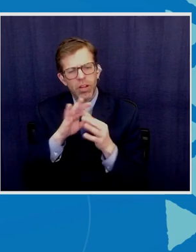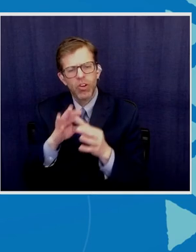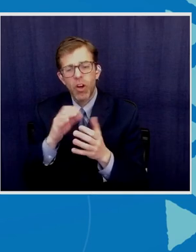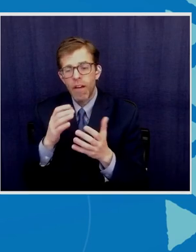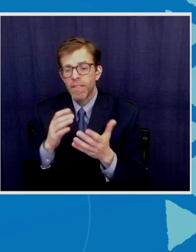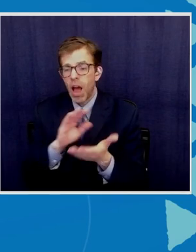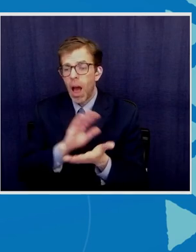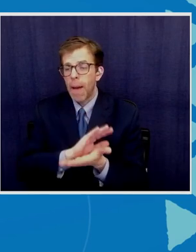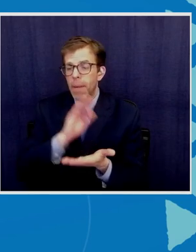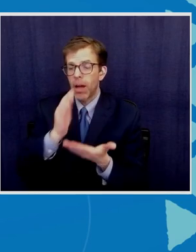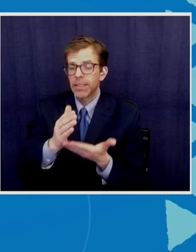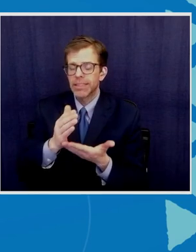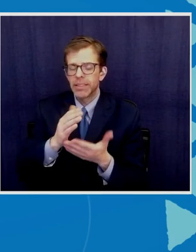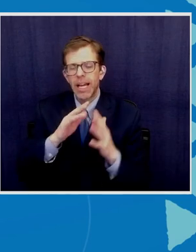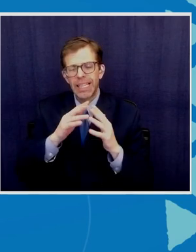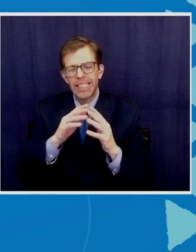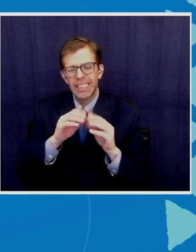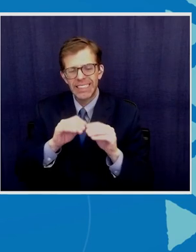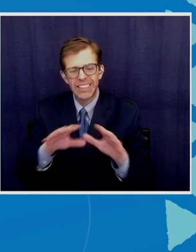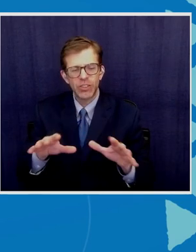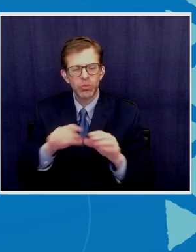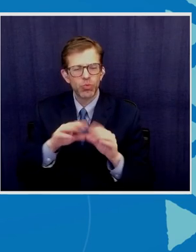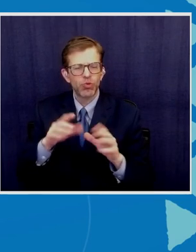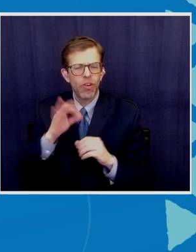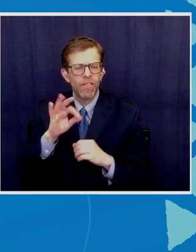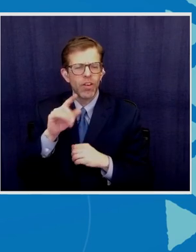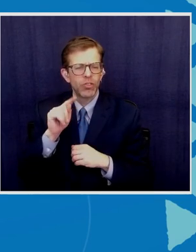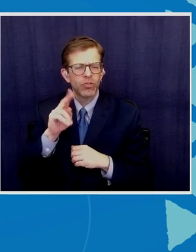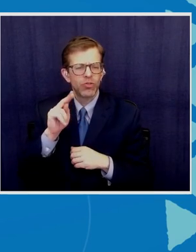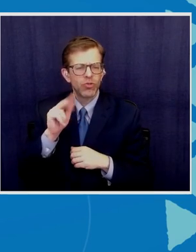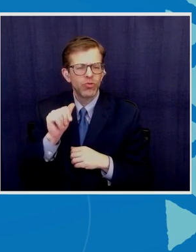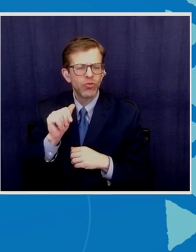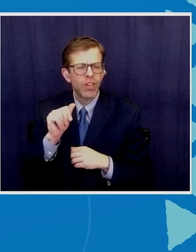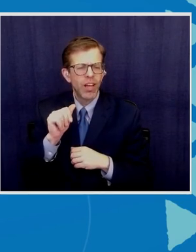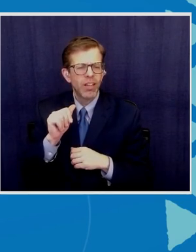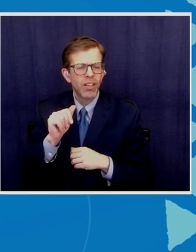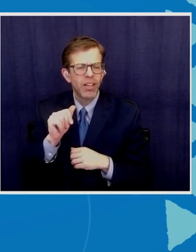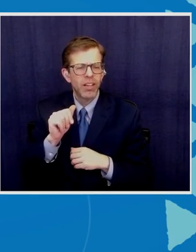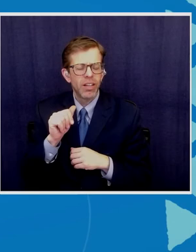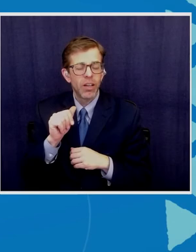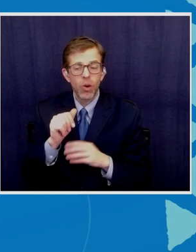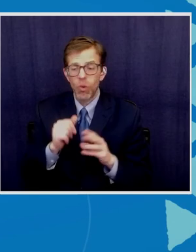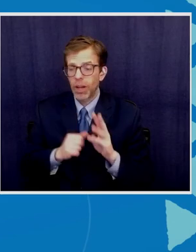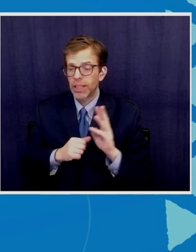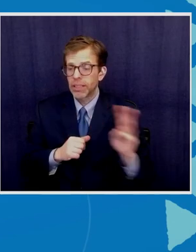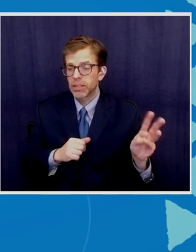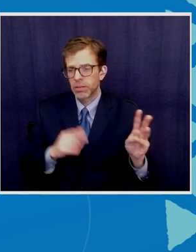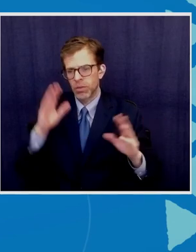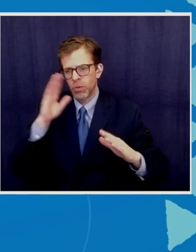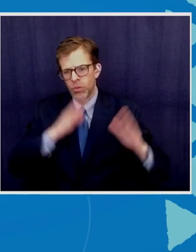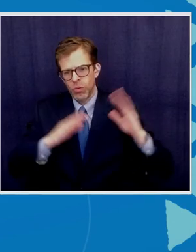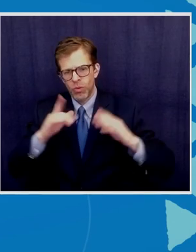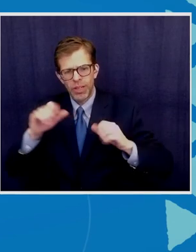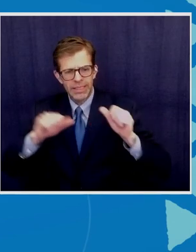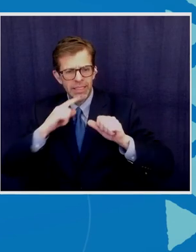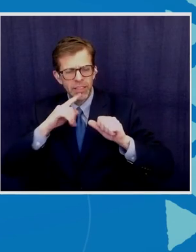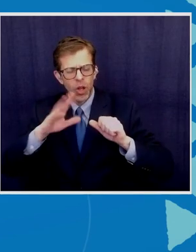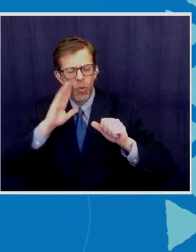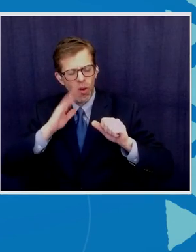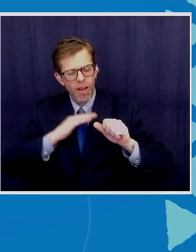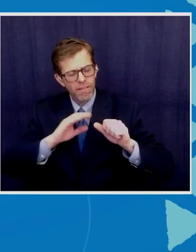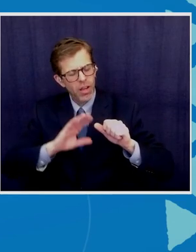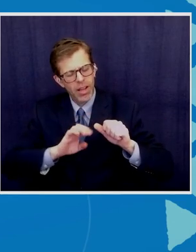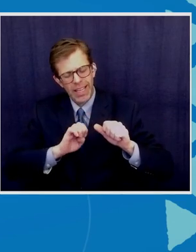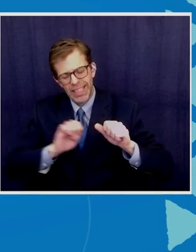distribution of tunas. So for the countries to the west there's a huge worry because the science is telling us there will be an eastwards shift